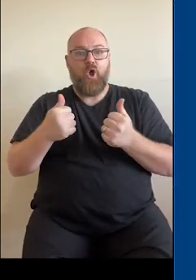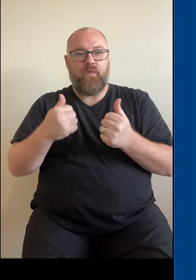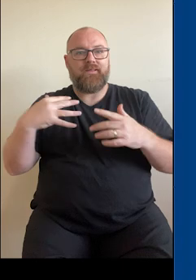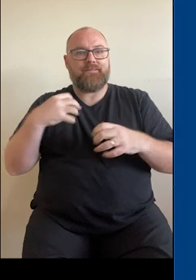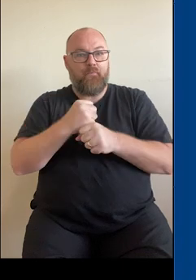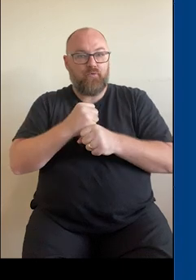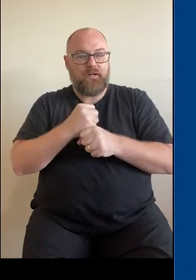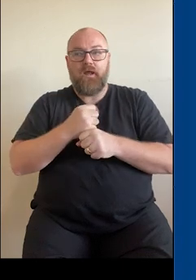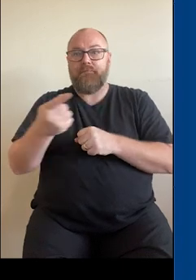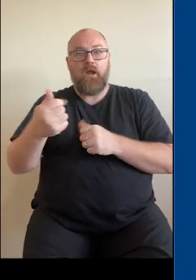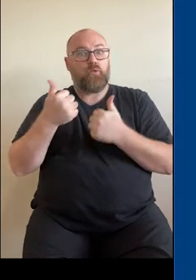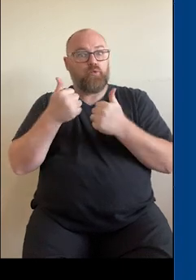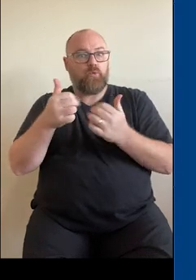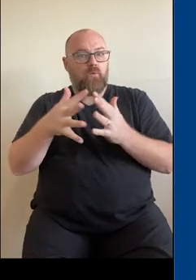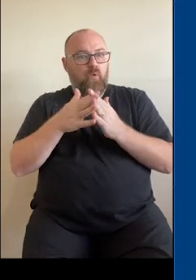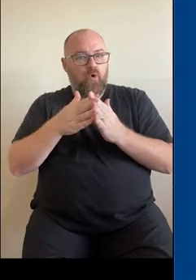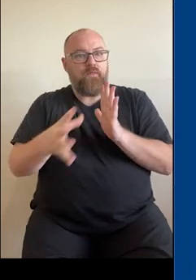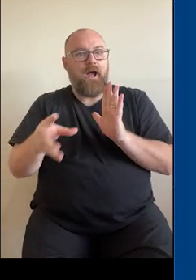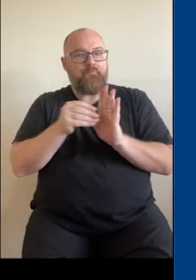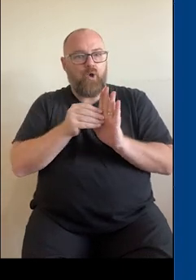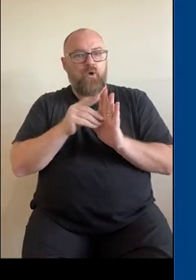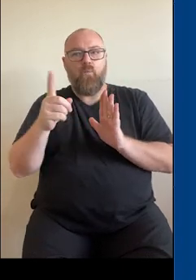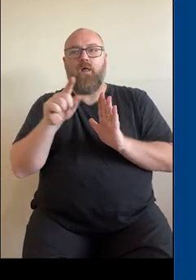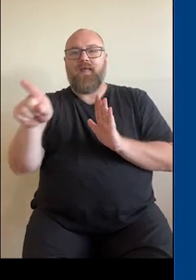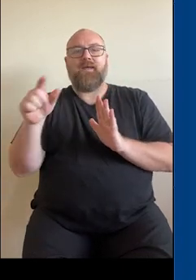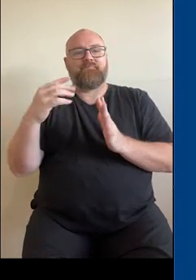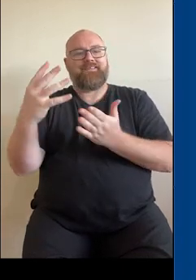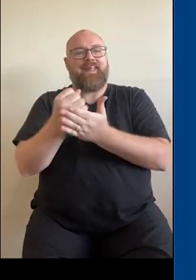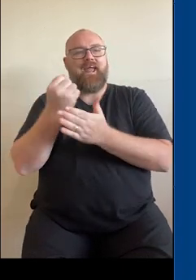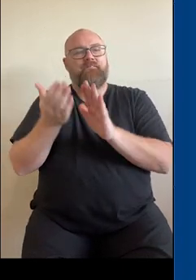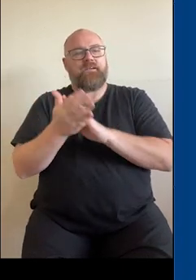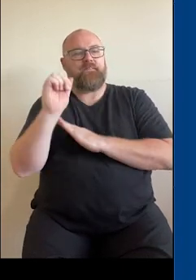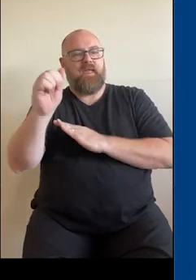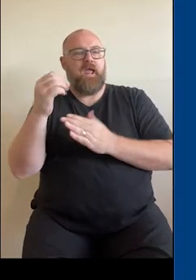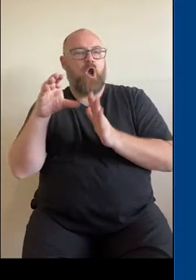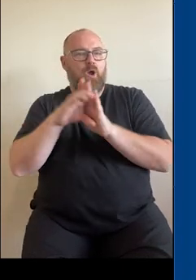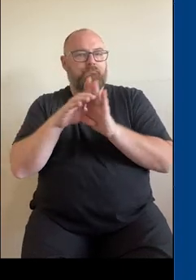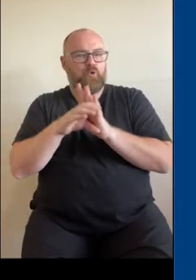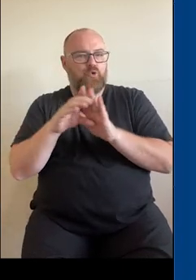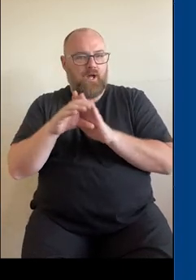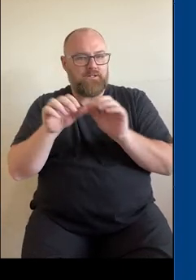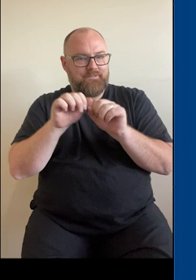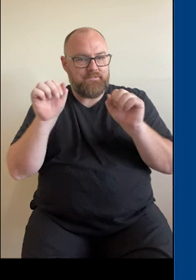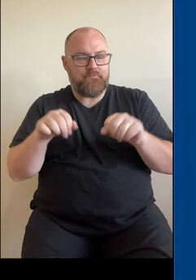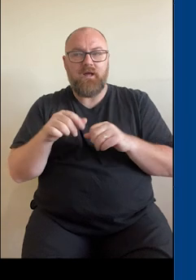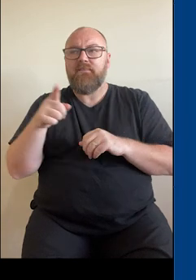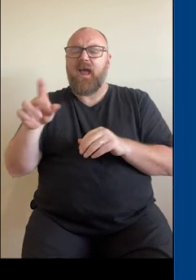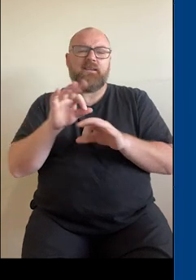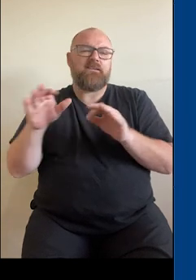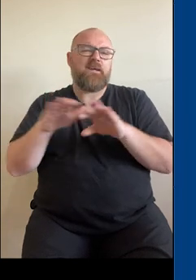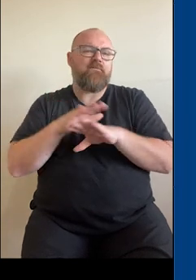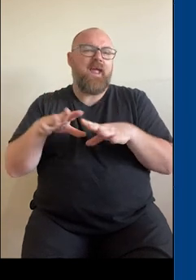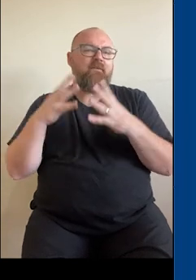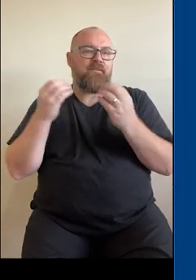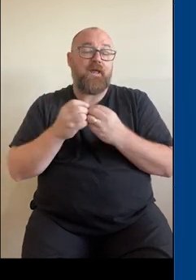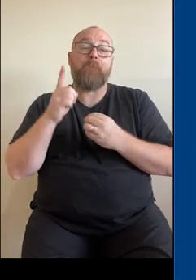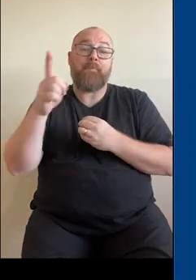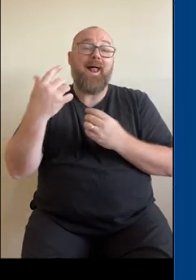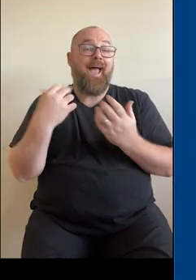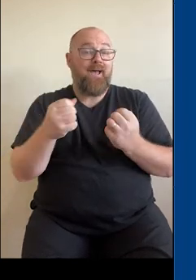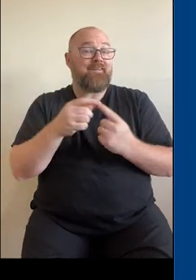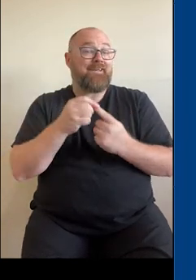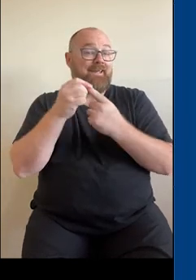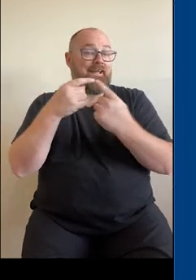of the information that they've got stored in their local system, but it's not absolutely everything, but it's some key bits of